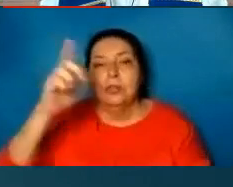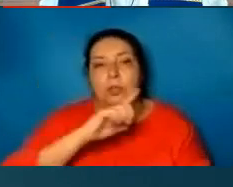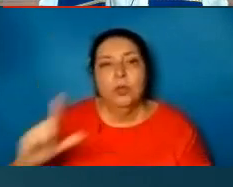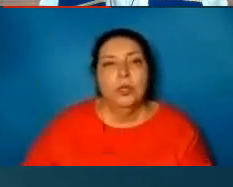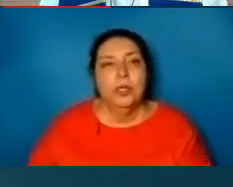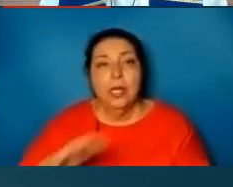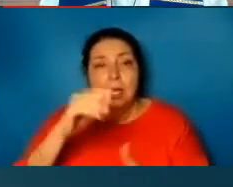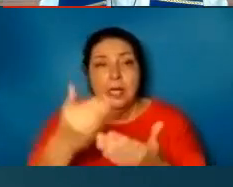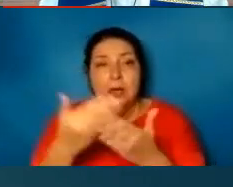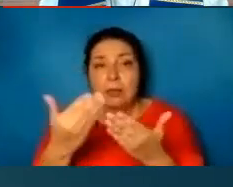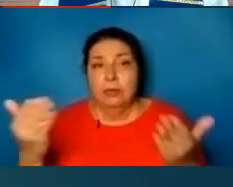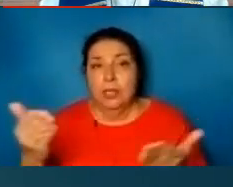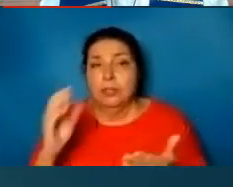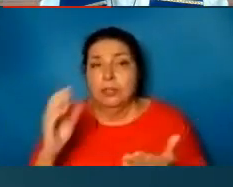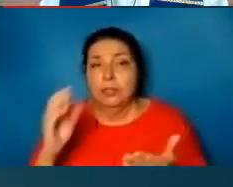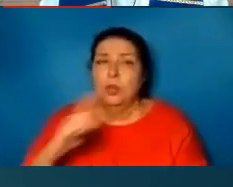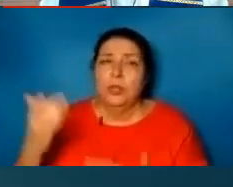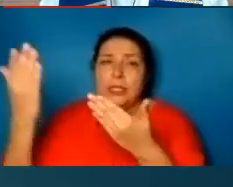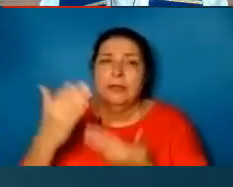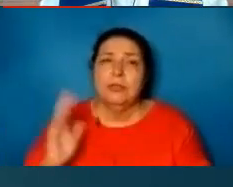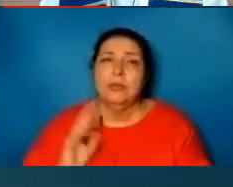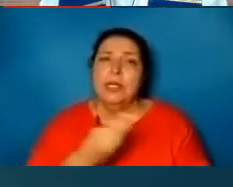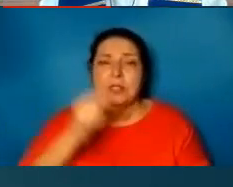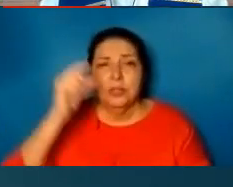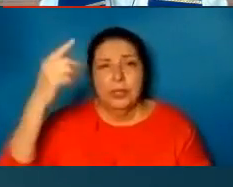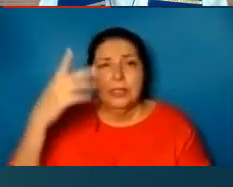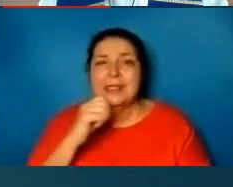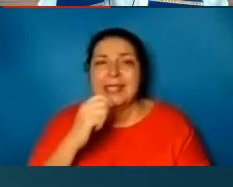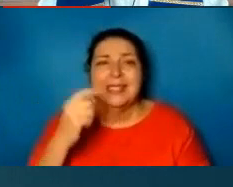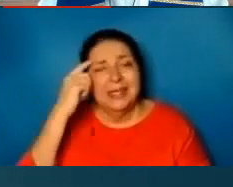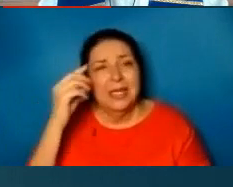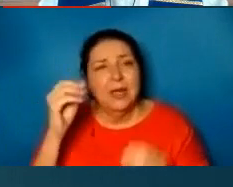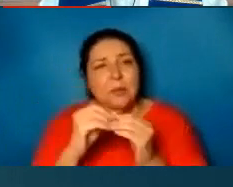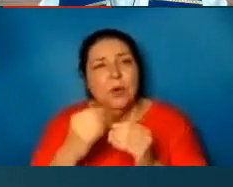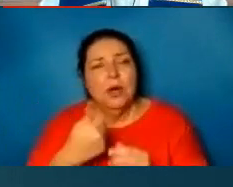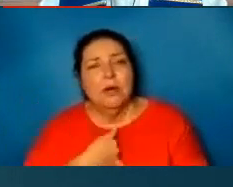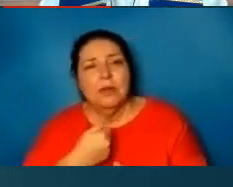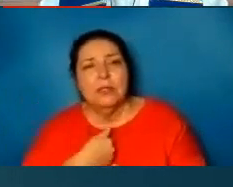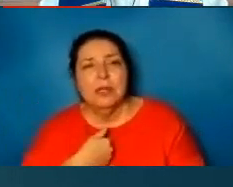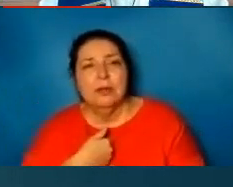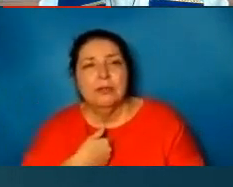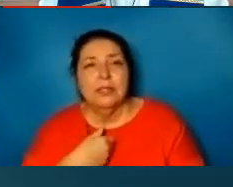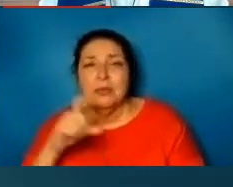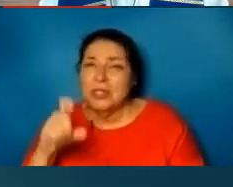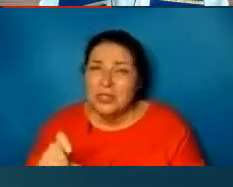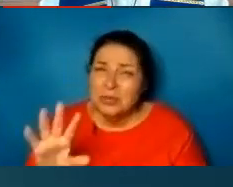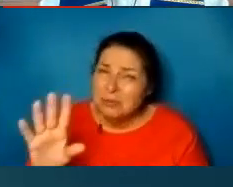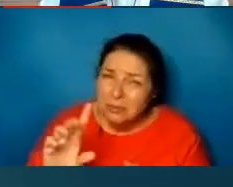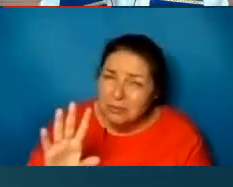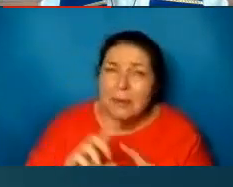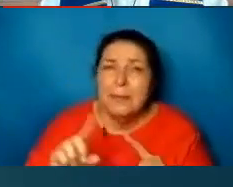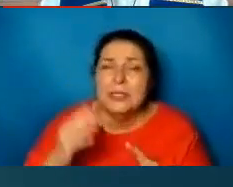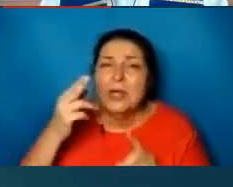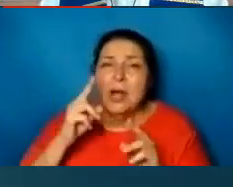In all things, O Lord, grant to us grace. Not to think more highly of ourselves than we ought. But to honor you above